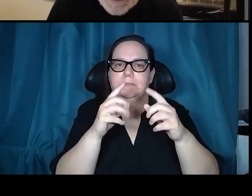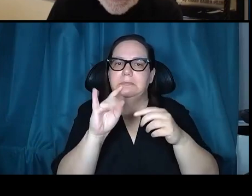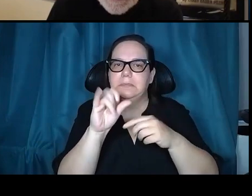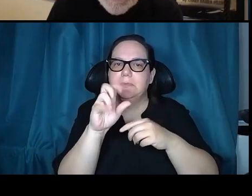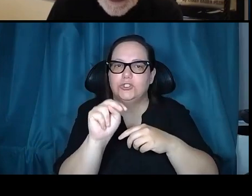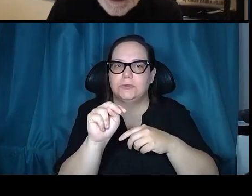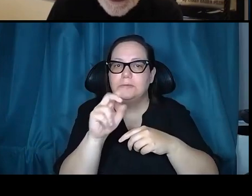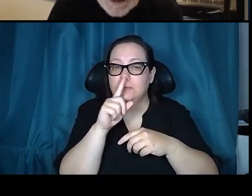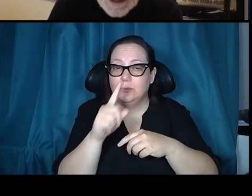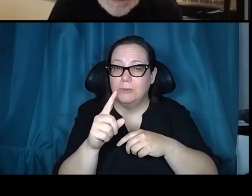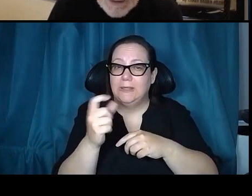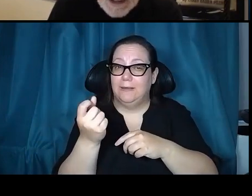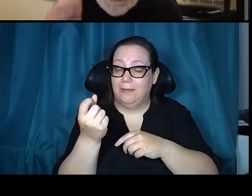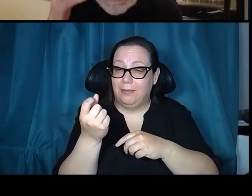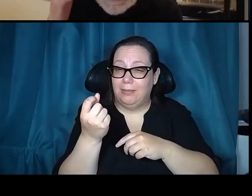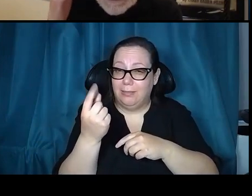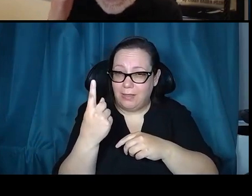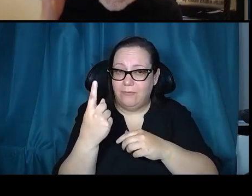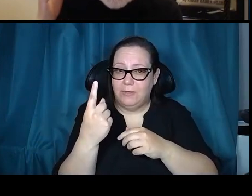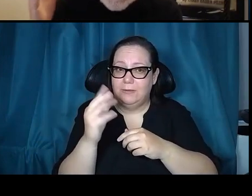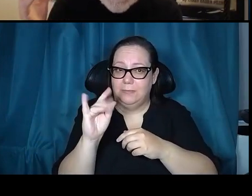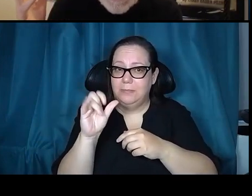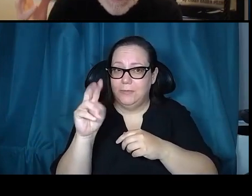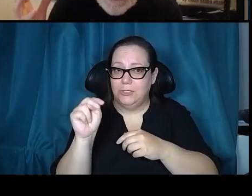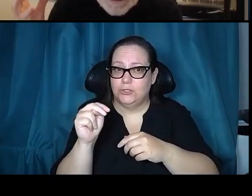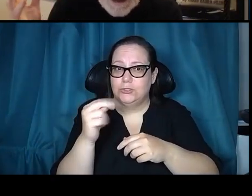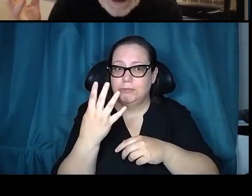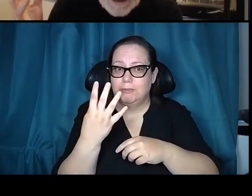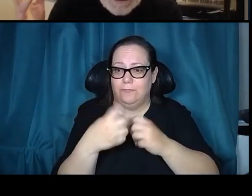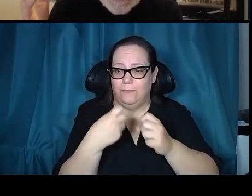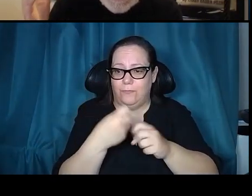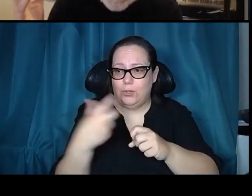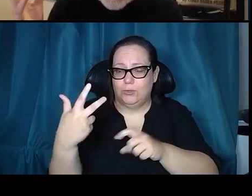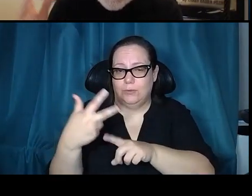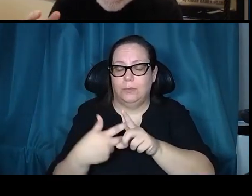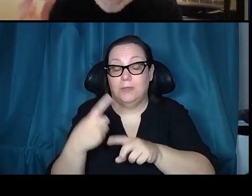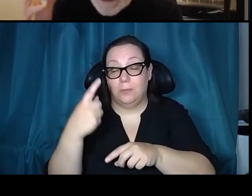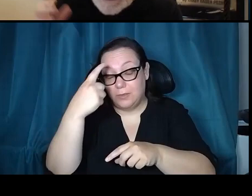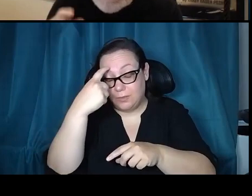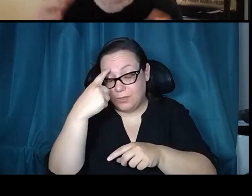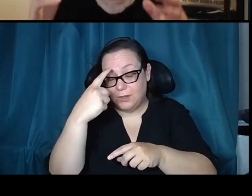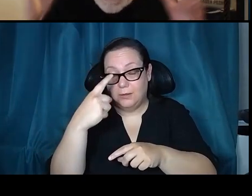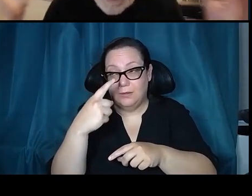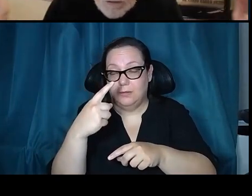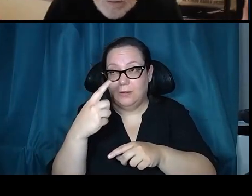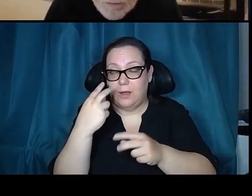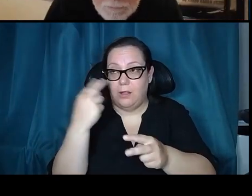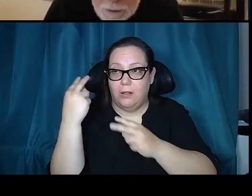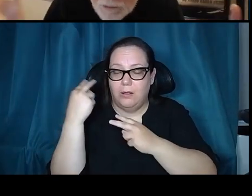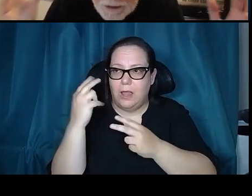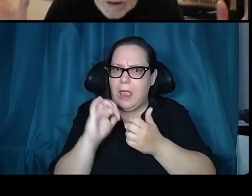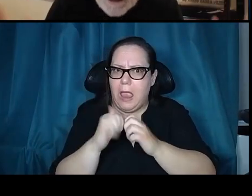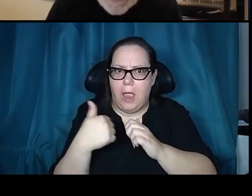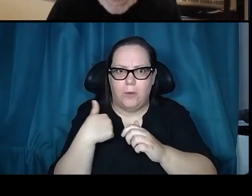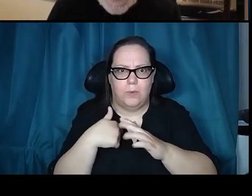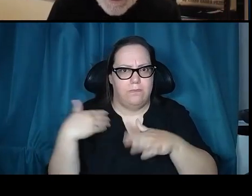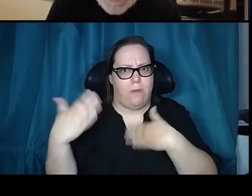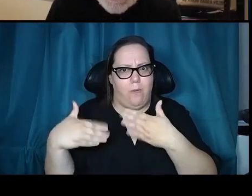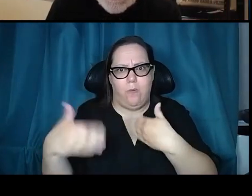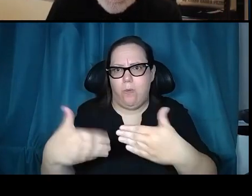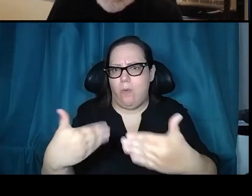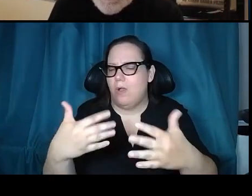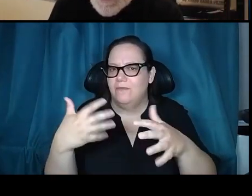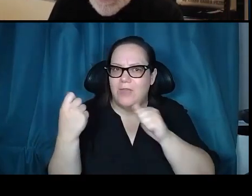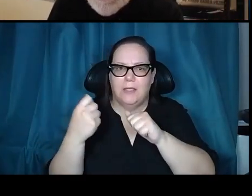months. Think about that pace. And I shudder when I think back, but how the hell did we do that? I really don't remember. But we did it. Okay.